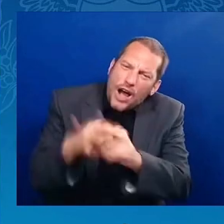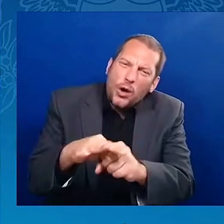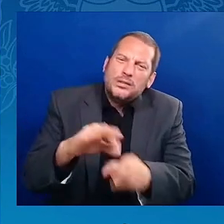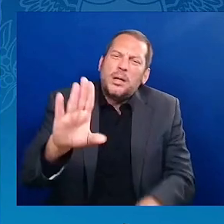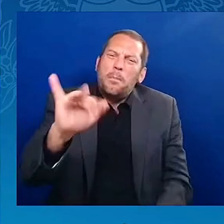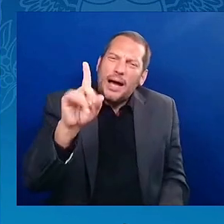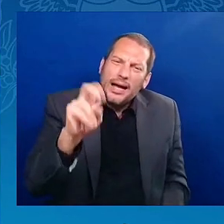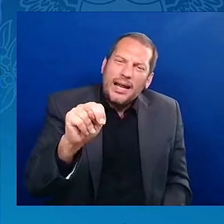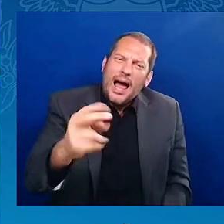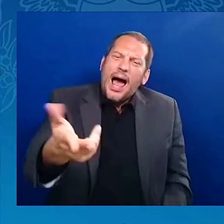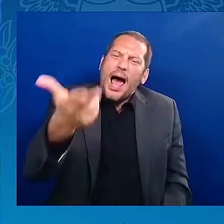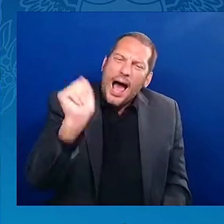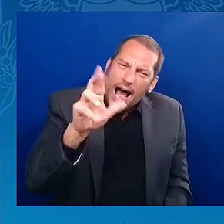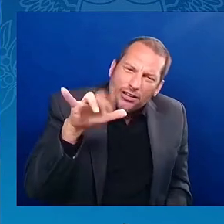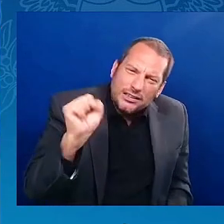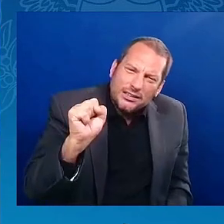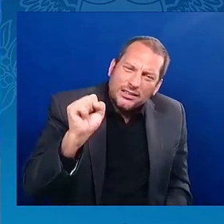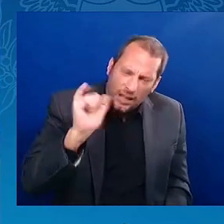Kamala Harris.